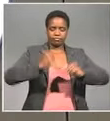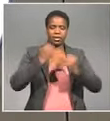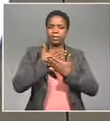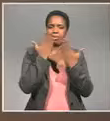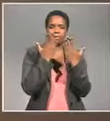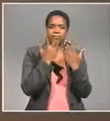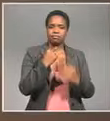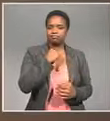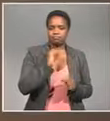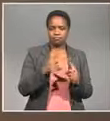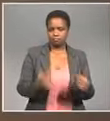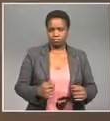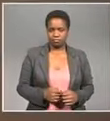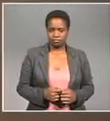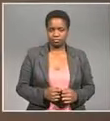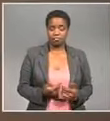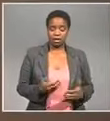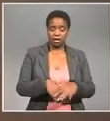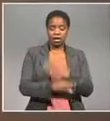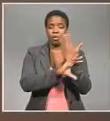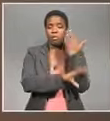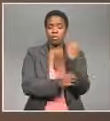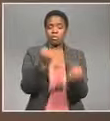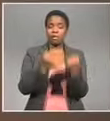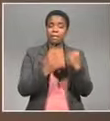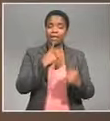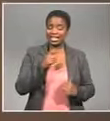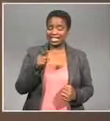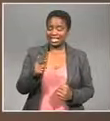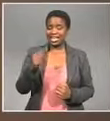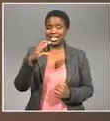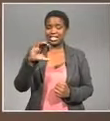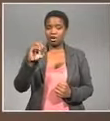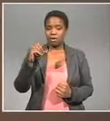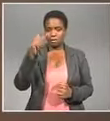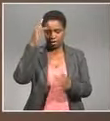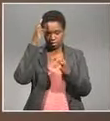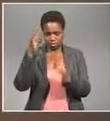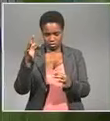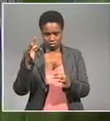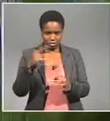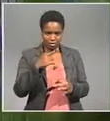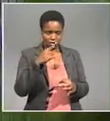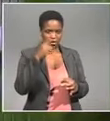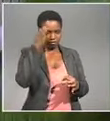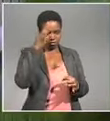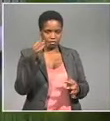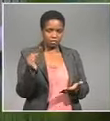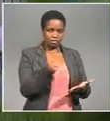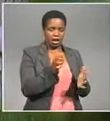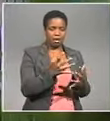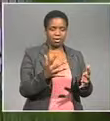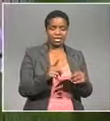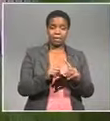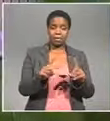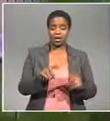the court then ruled it was up to Vodacom CEO to make a determination but the